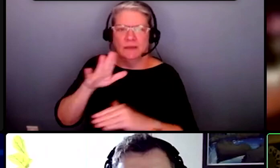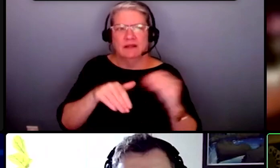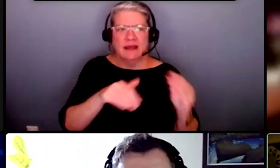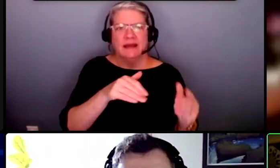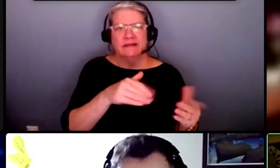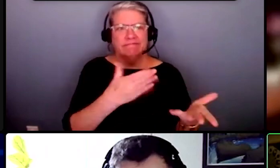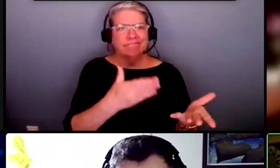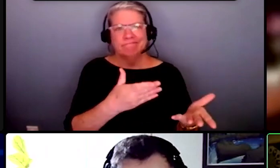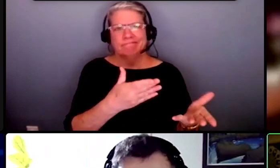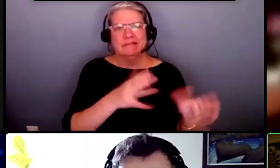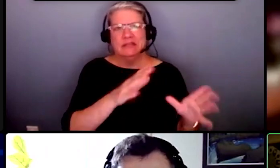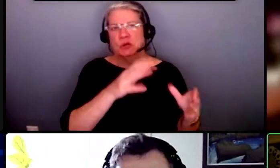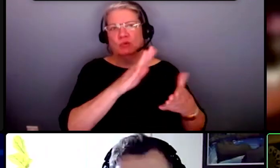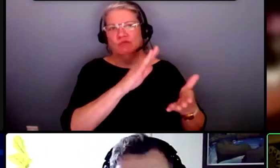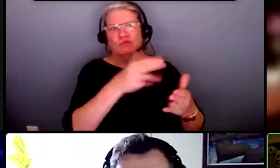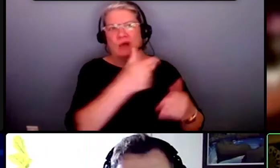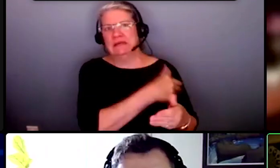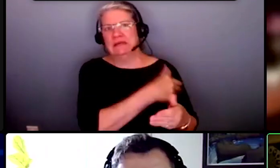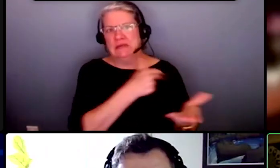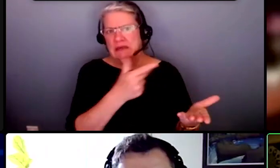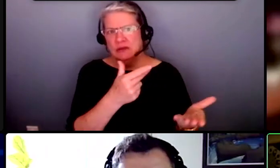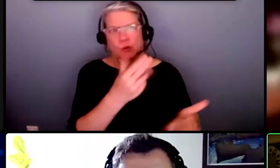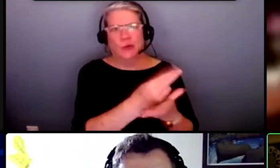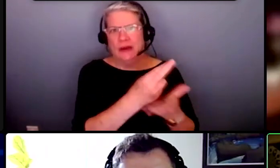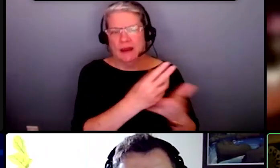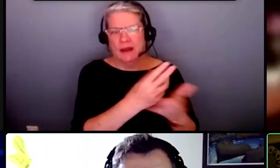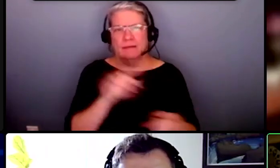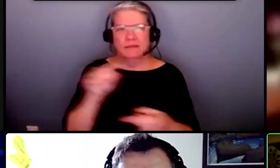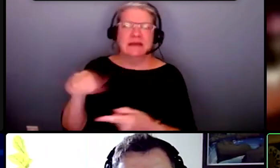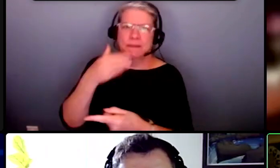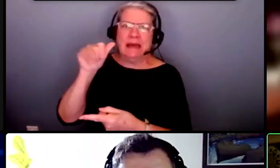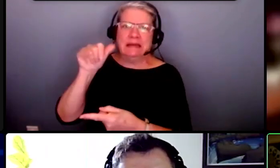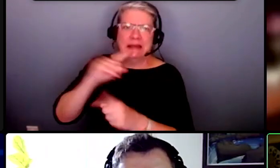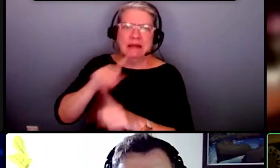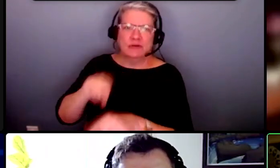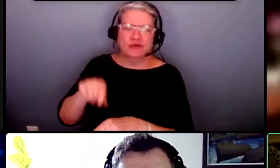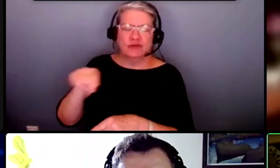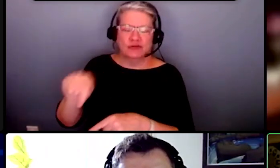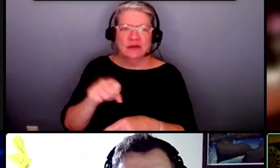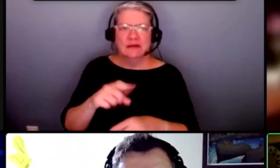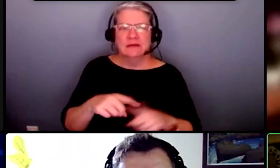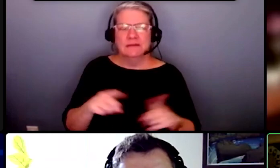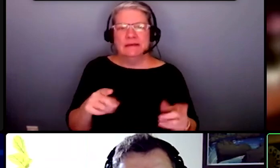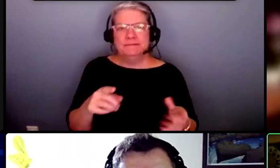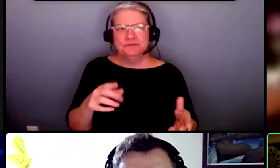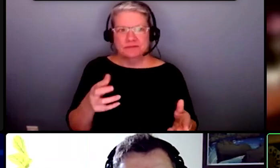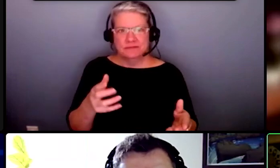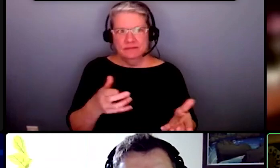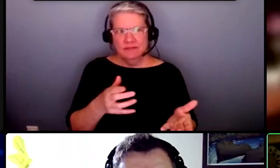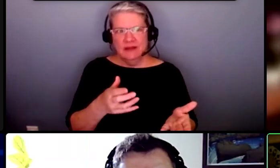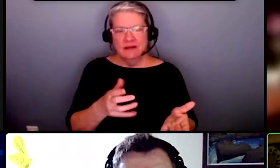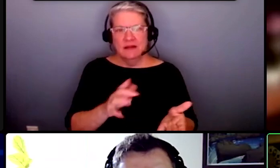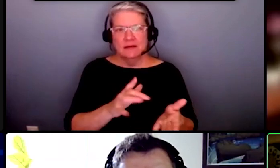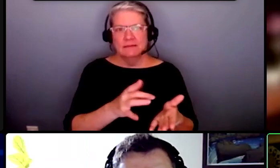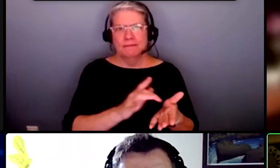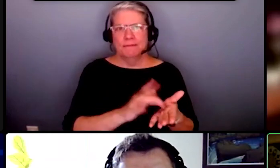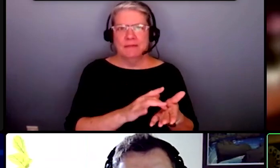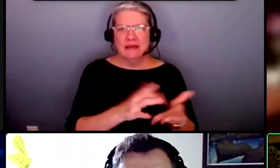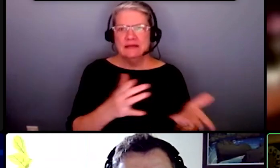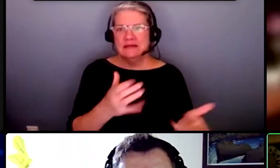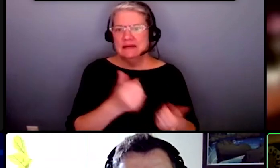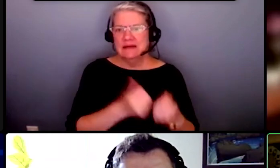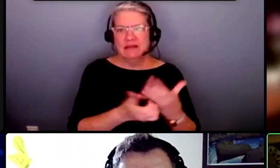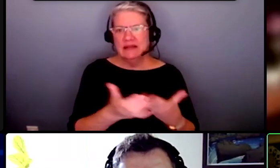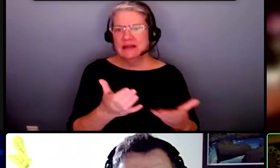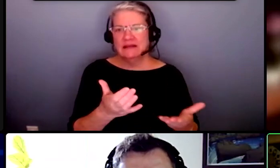an institutional setting and that should always be the last resort resort but as far as like medicine directly those are the three things